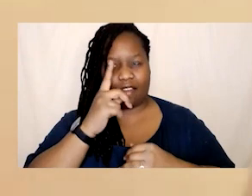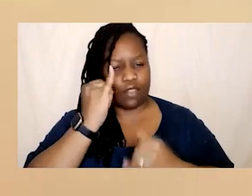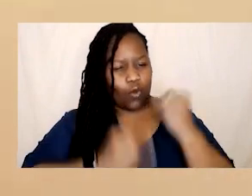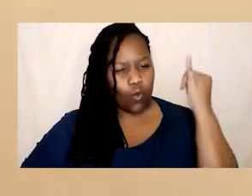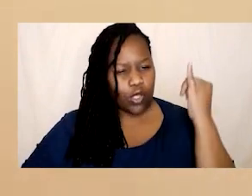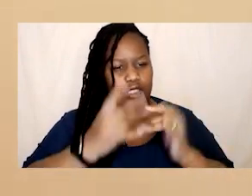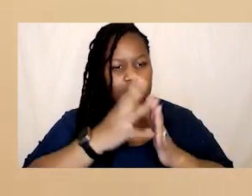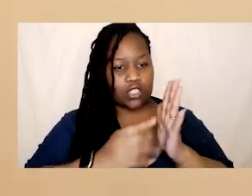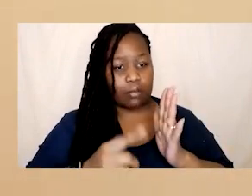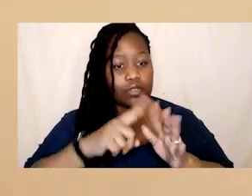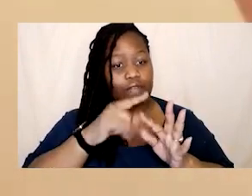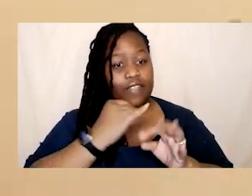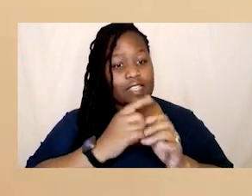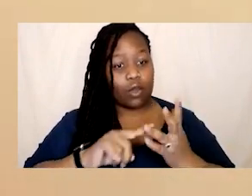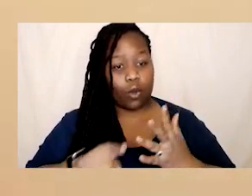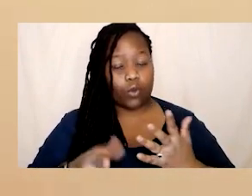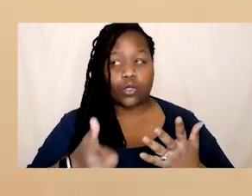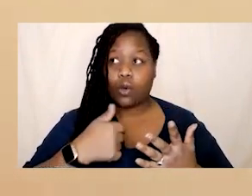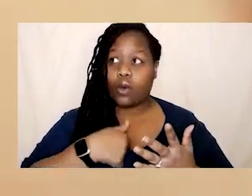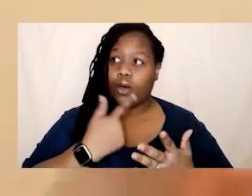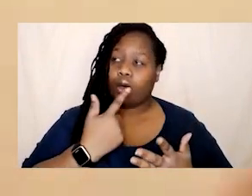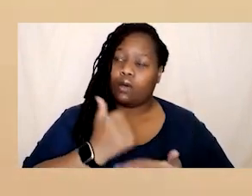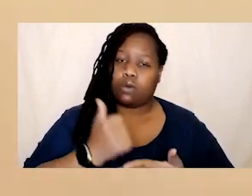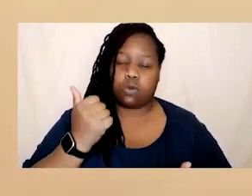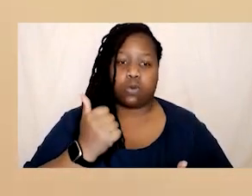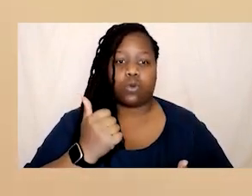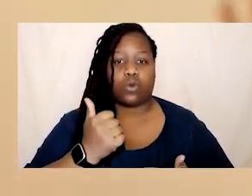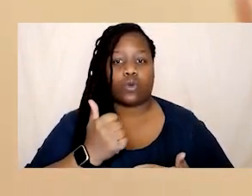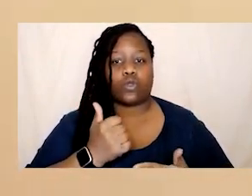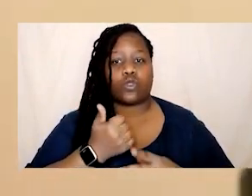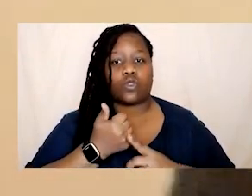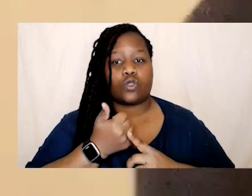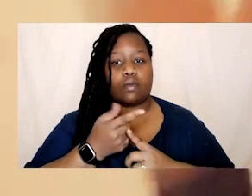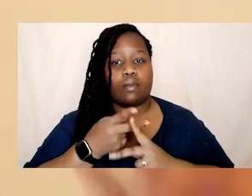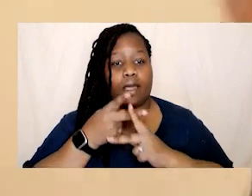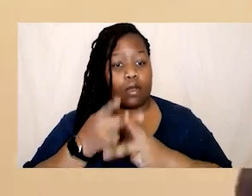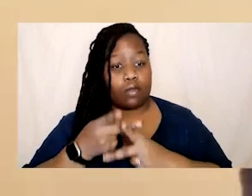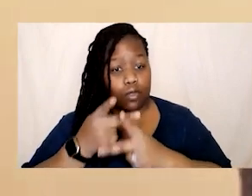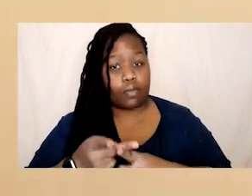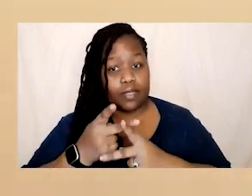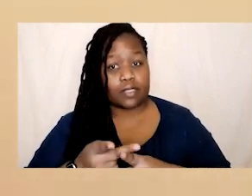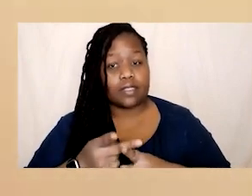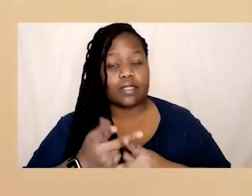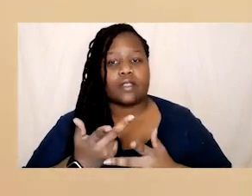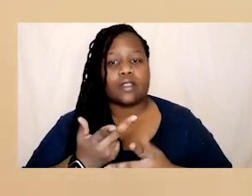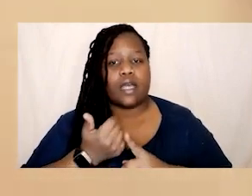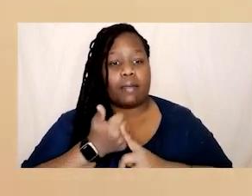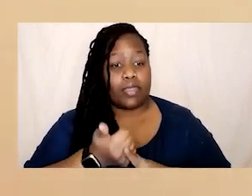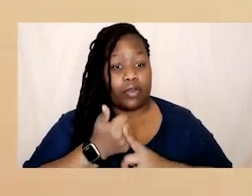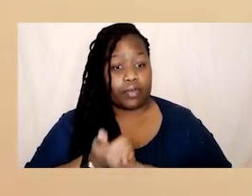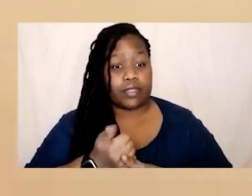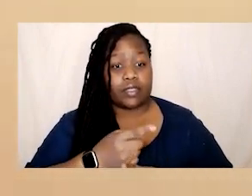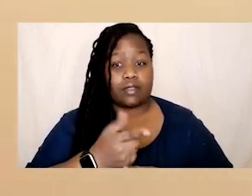actually it is really hard and I'm very very grateful to my coach and my therapist both amazing black Nigerian um women who